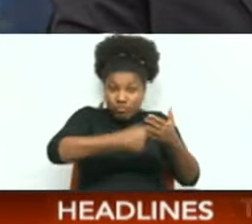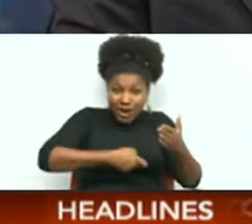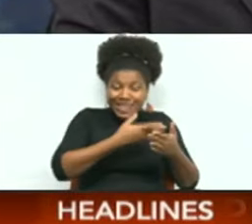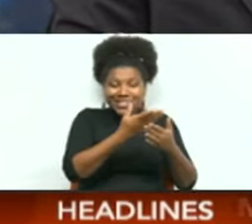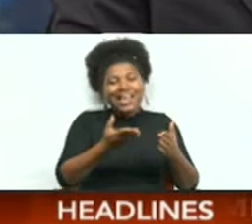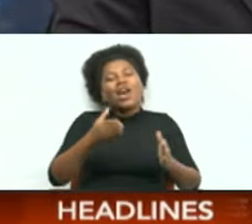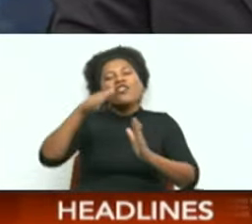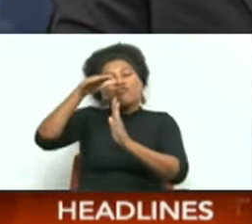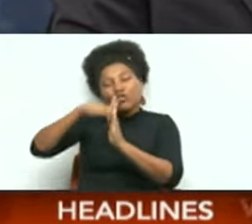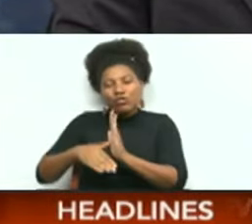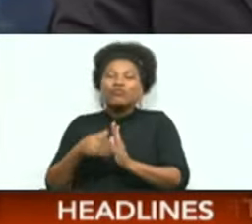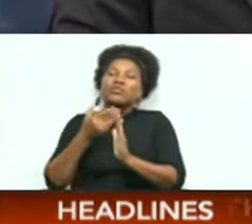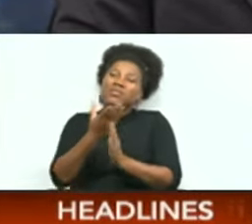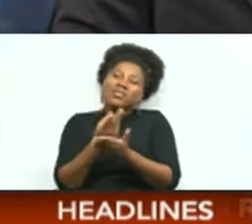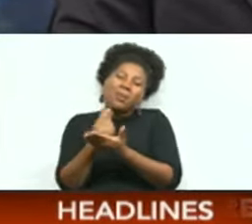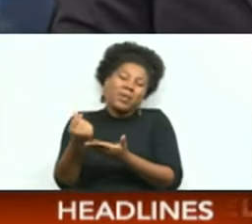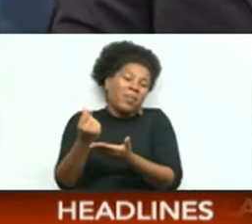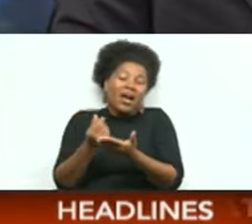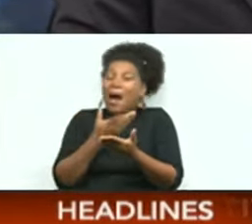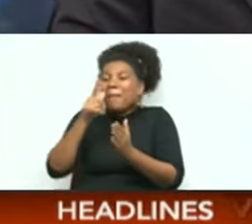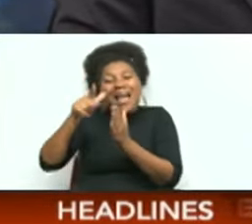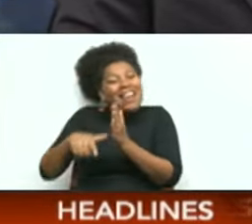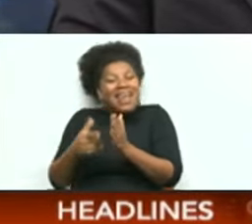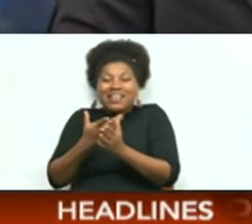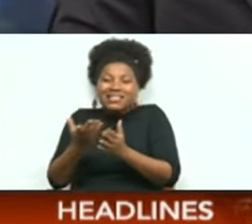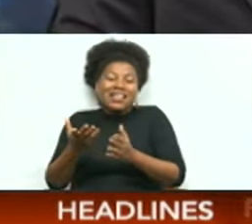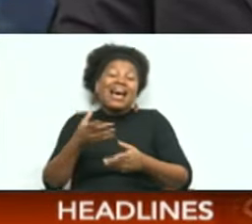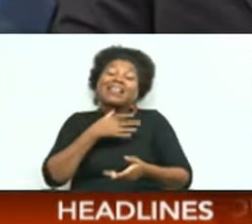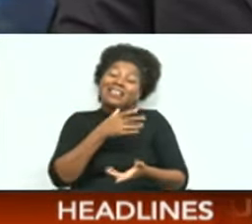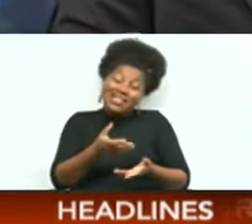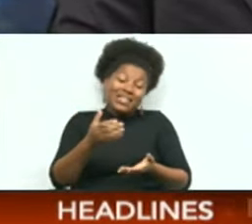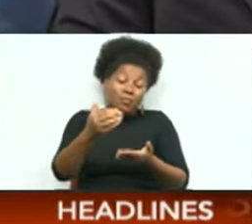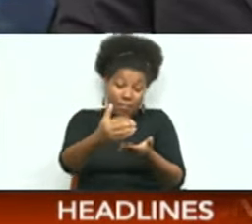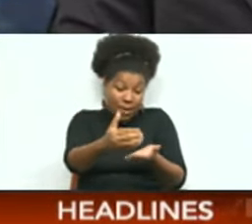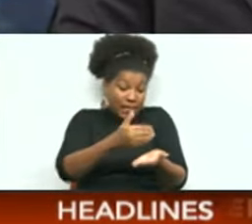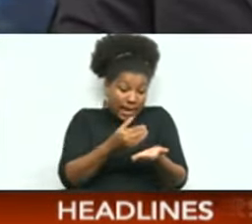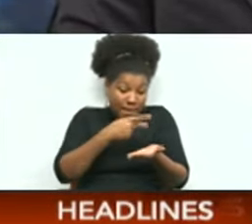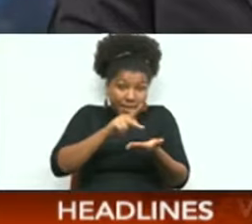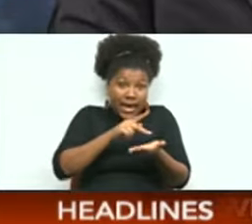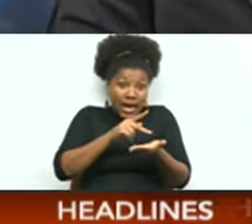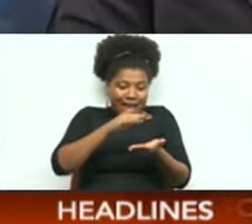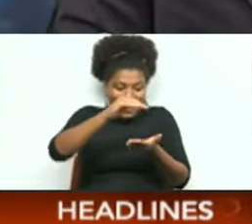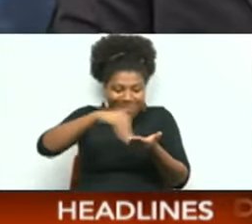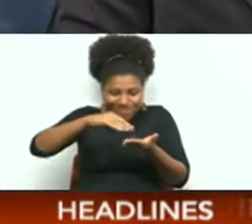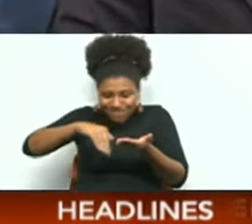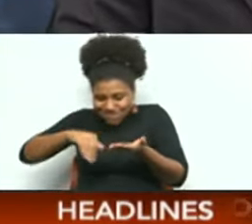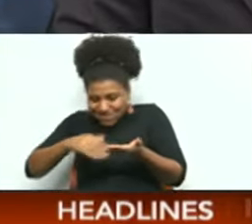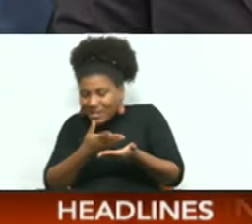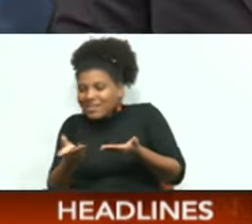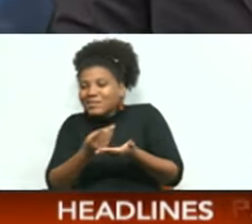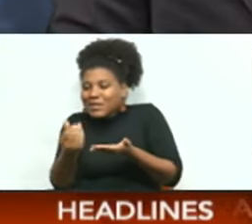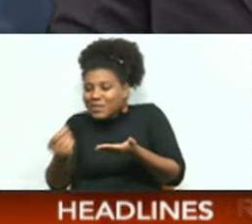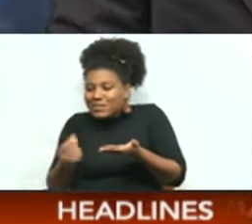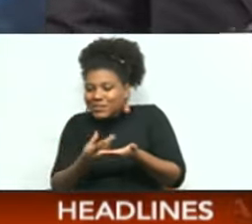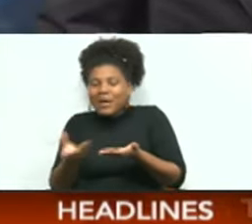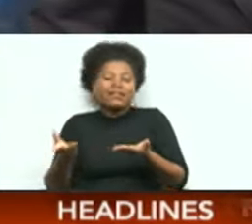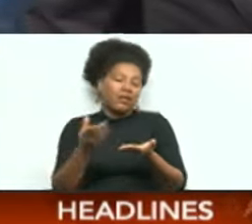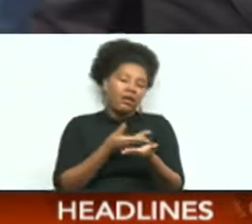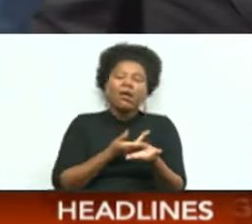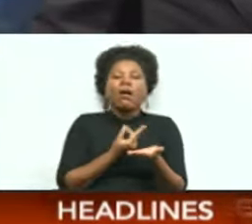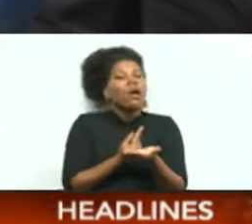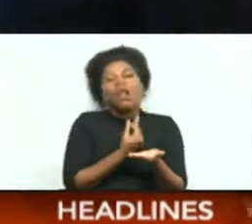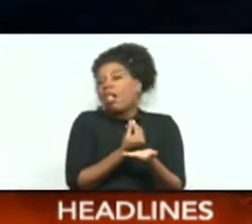of some consumers. And this erosion of income is the single biggest cost of inflation. Here's more in tonight's Money